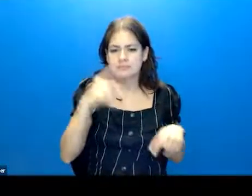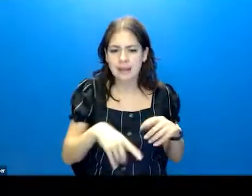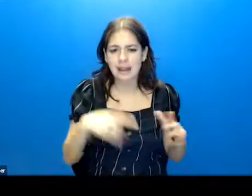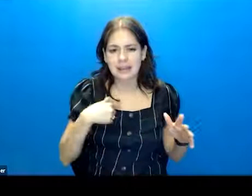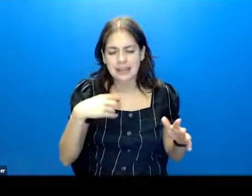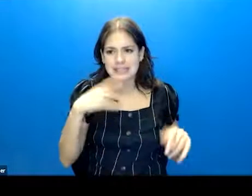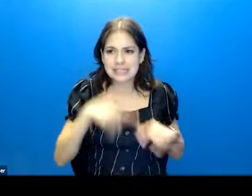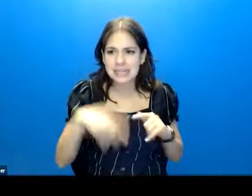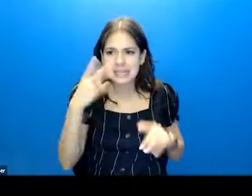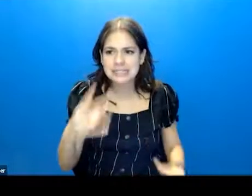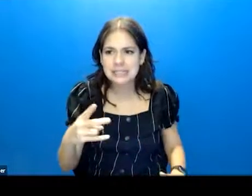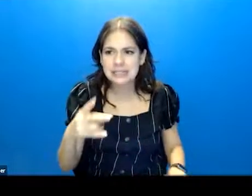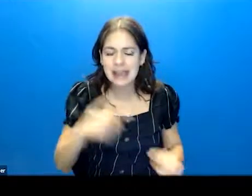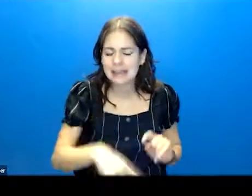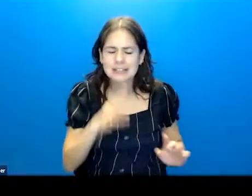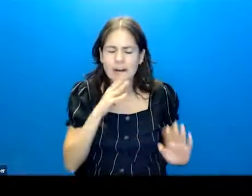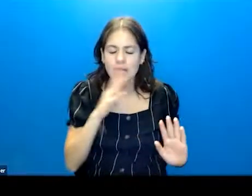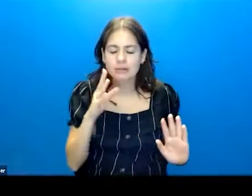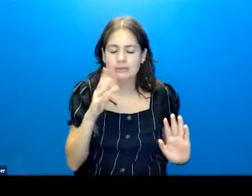see, like I can't talk.